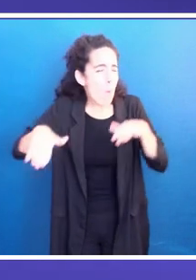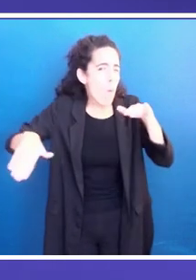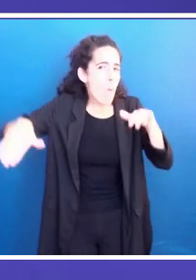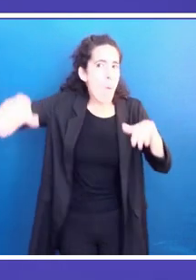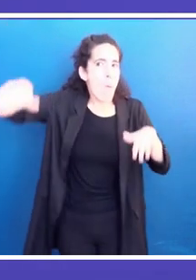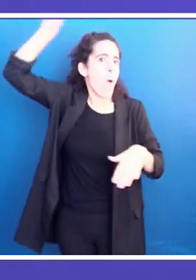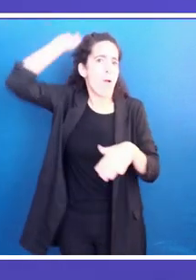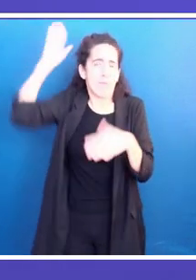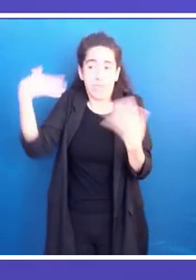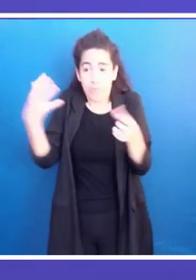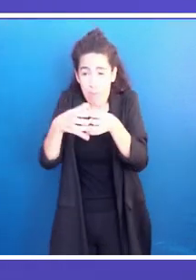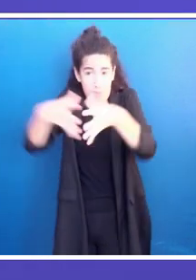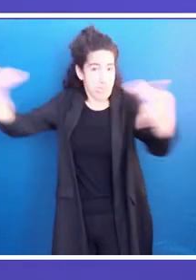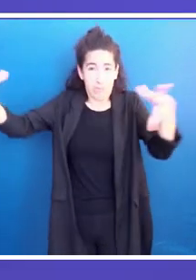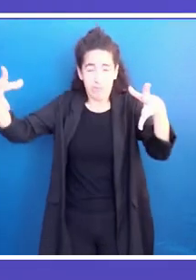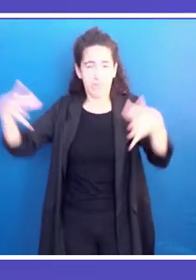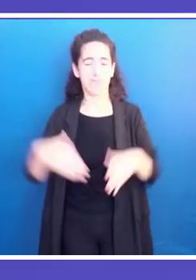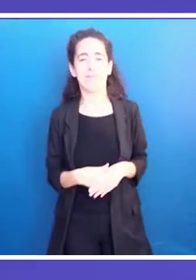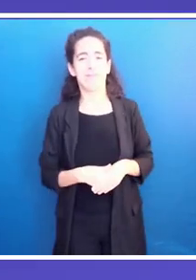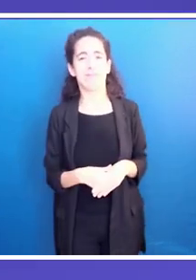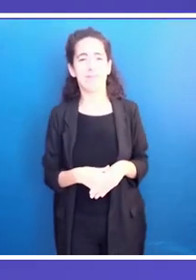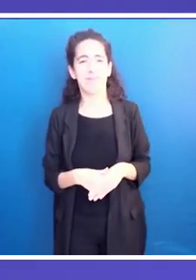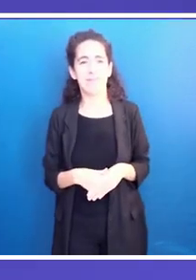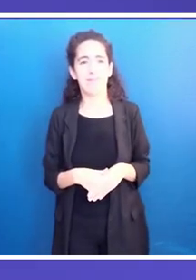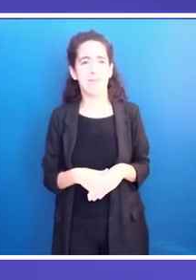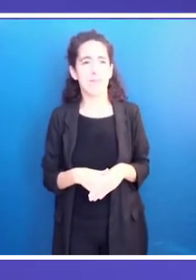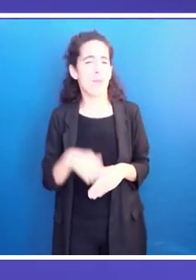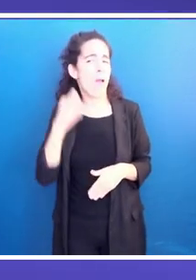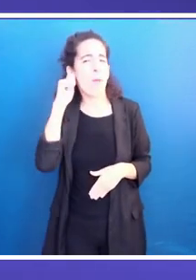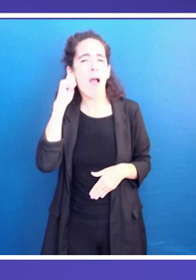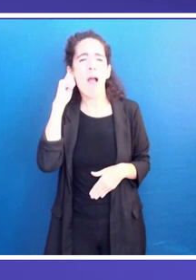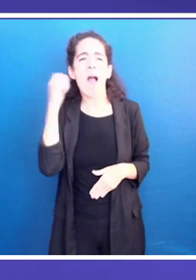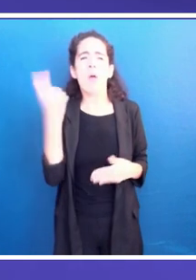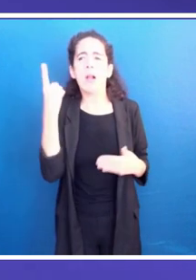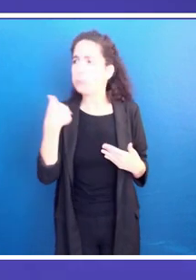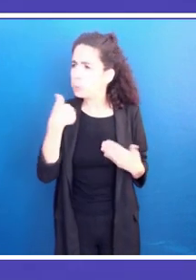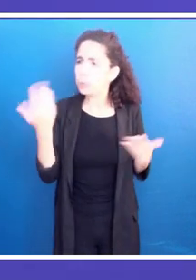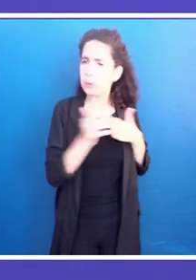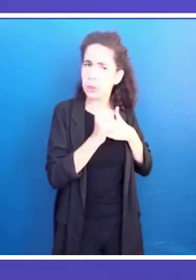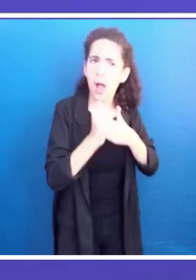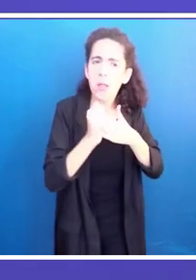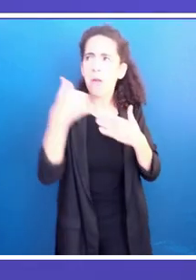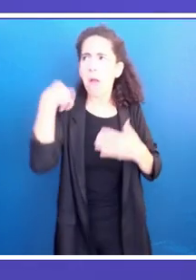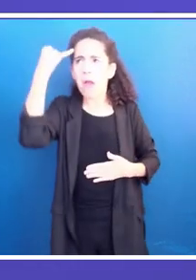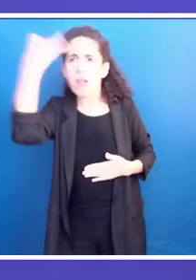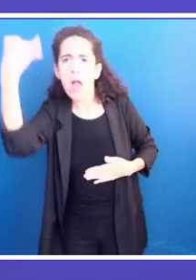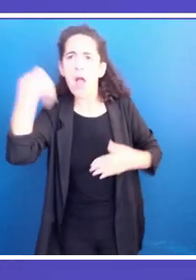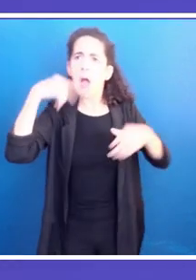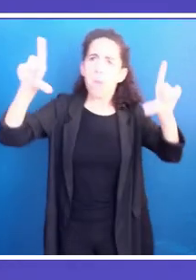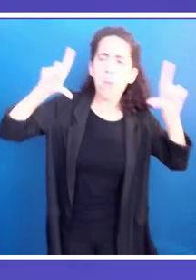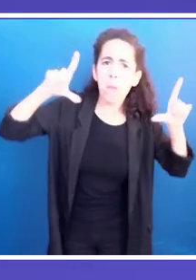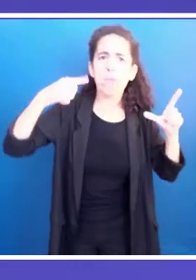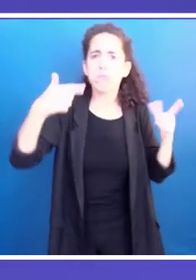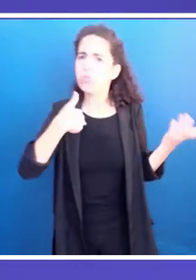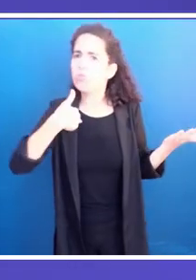noticed difficult situations and difficult circumstances. Women are volunteers in disinfecting activities as well. This is proof